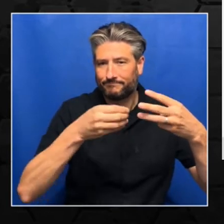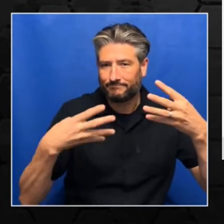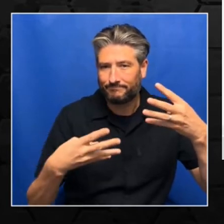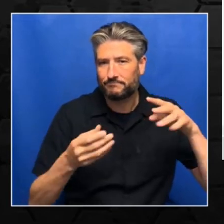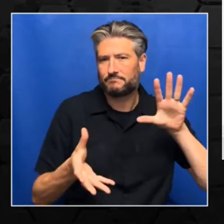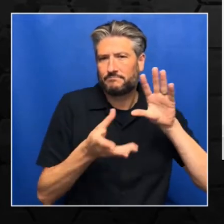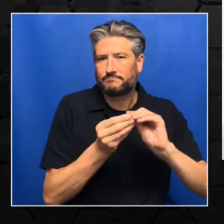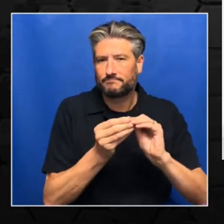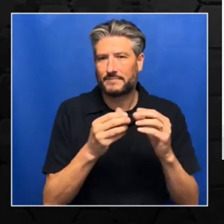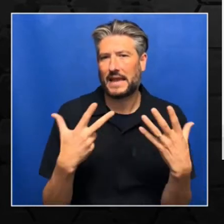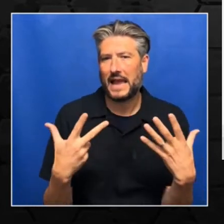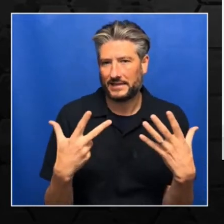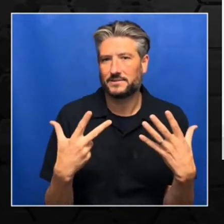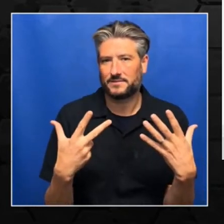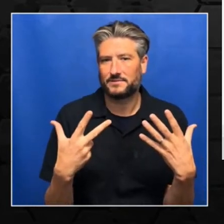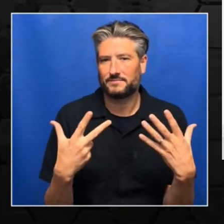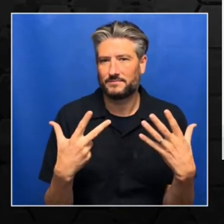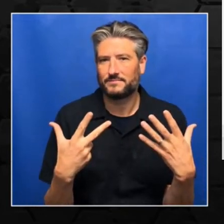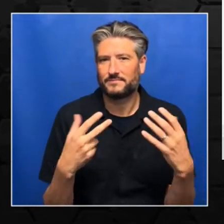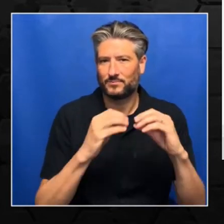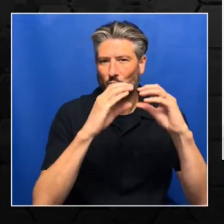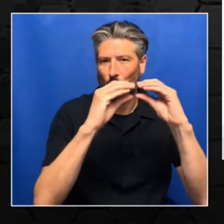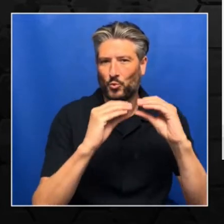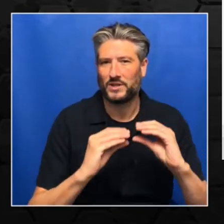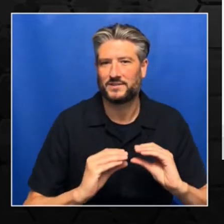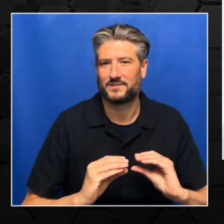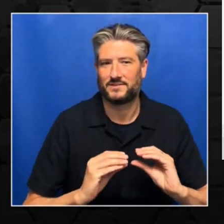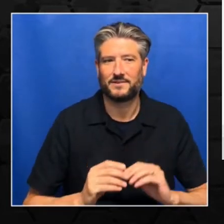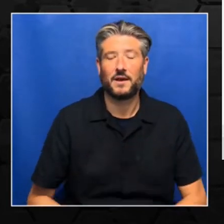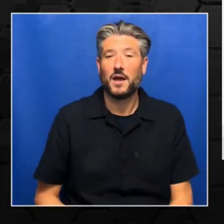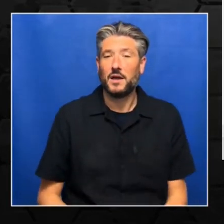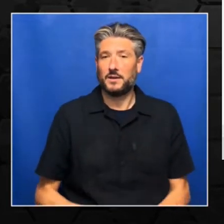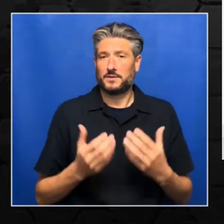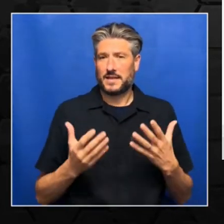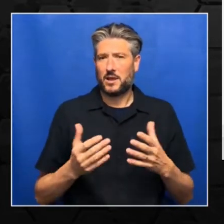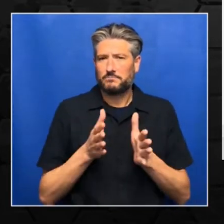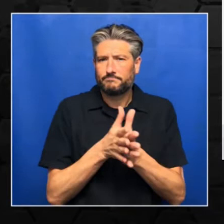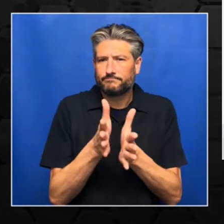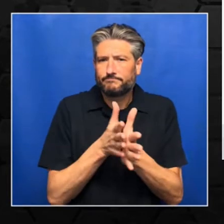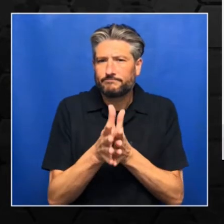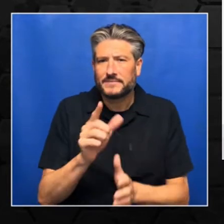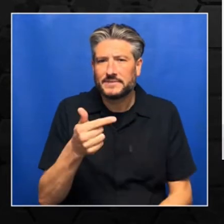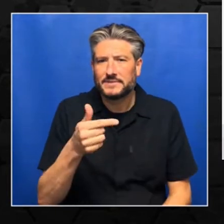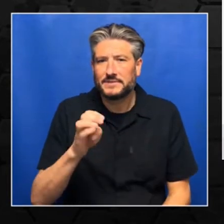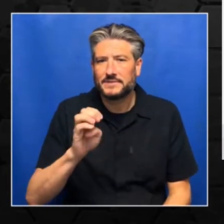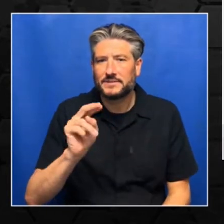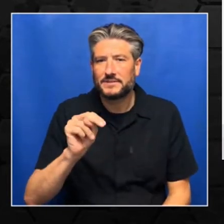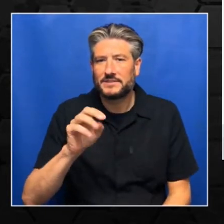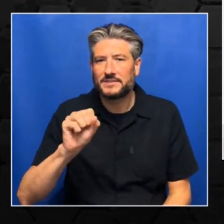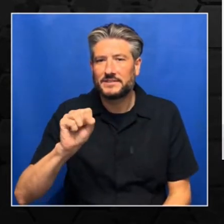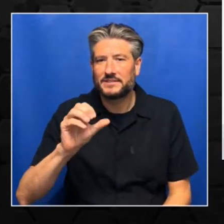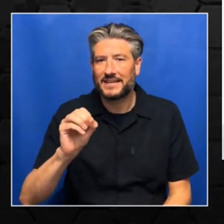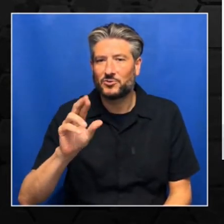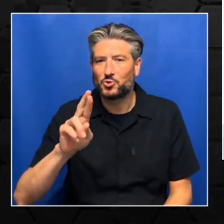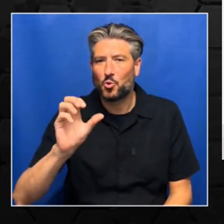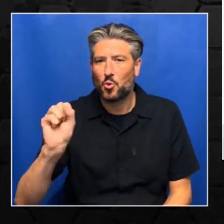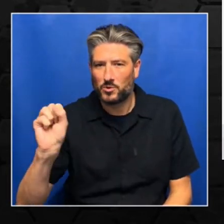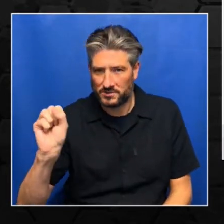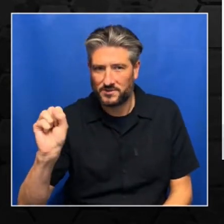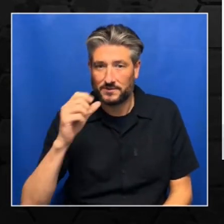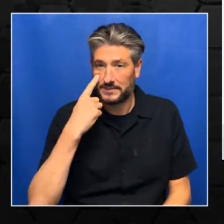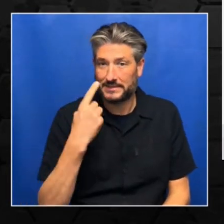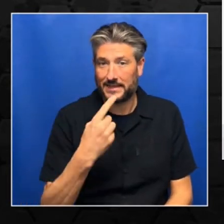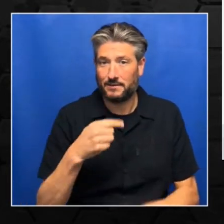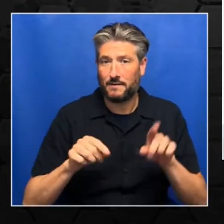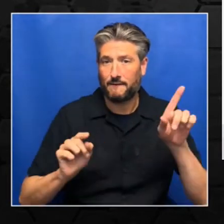you how this looks like. So as I explained about tensors. So over here, we have a unit which is called water tensors. So I'm going to click over